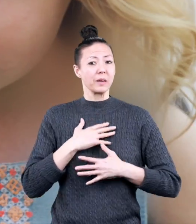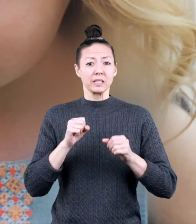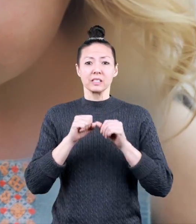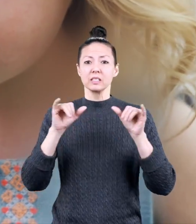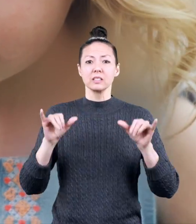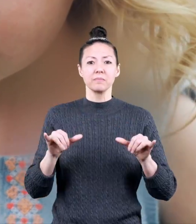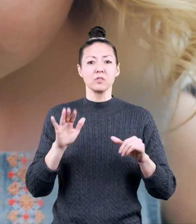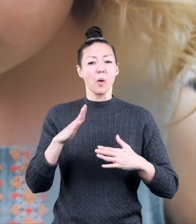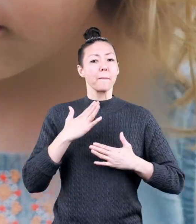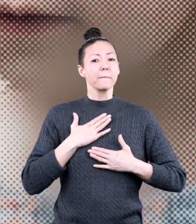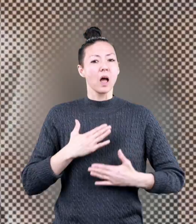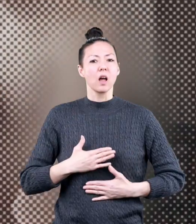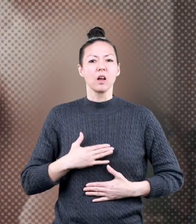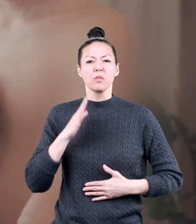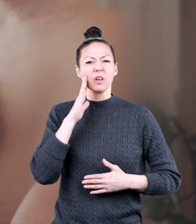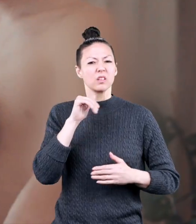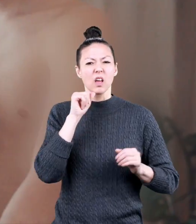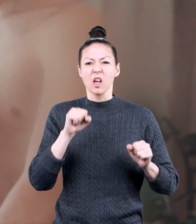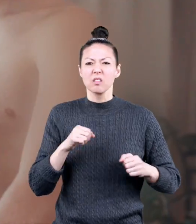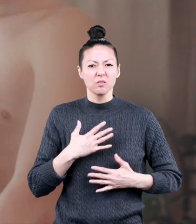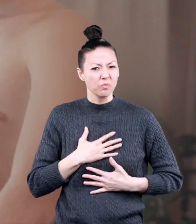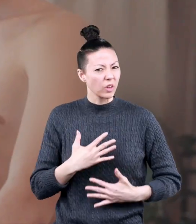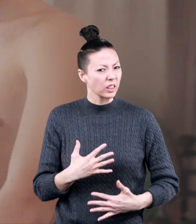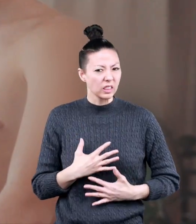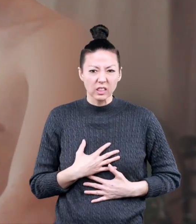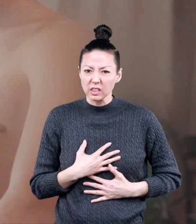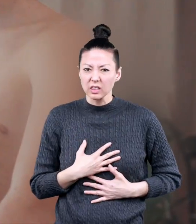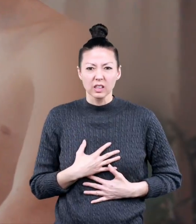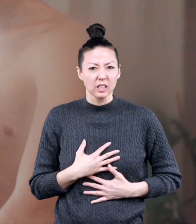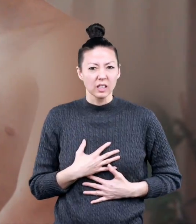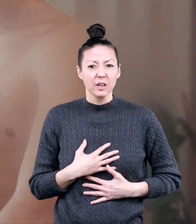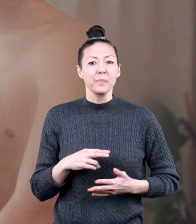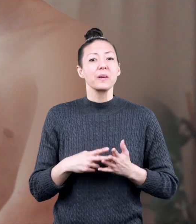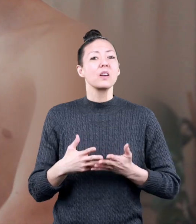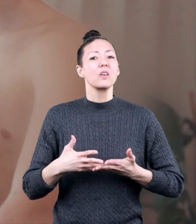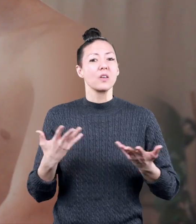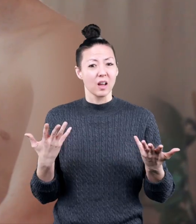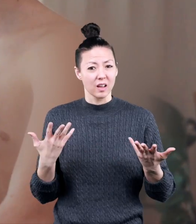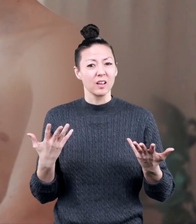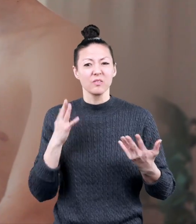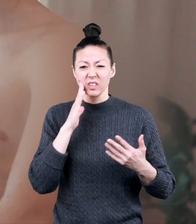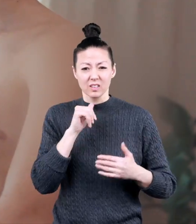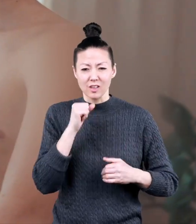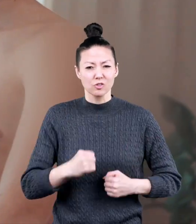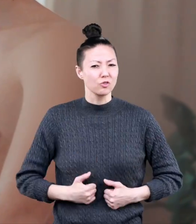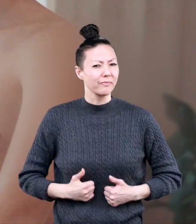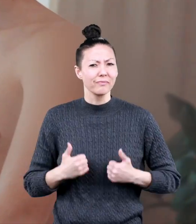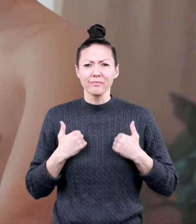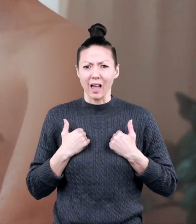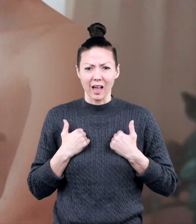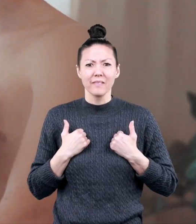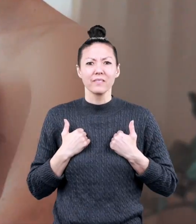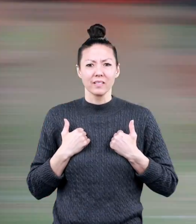the respiratory system, our bodies would not be able to breathe, which means we cannot survive without it.